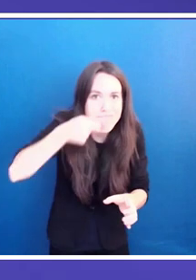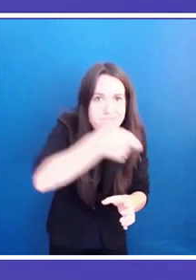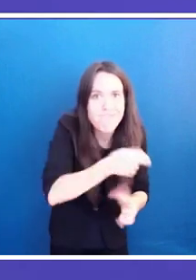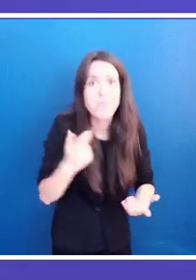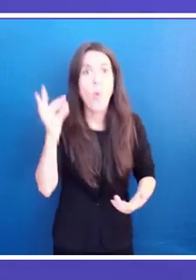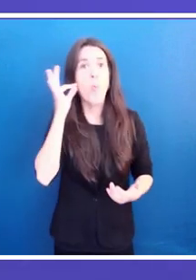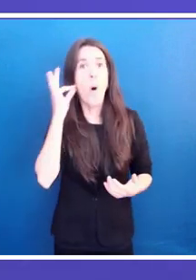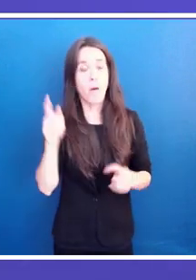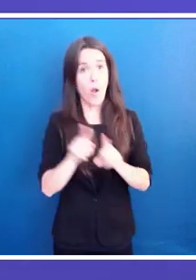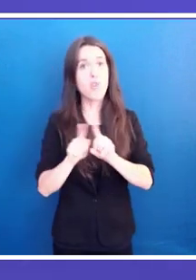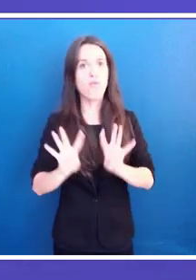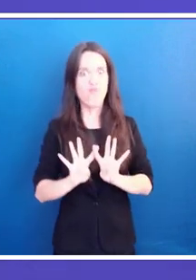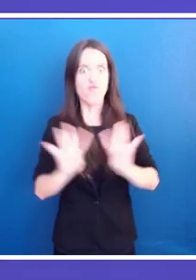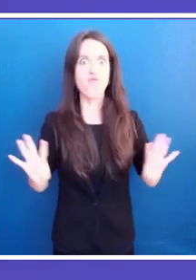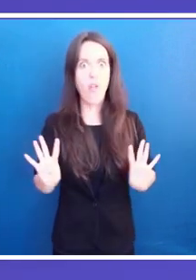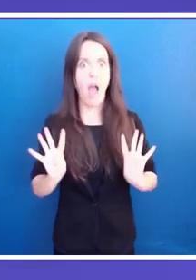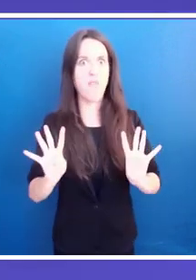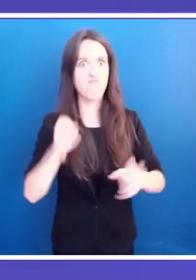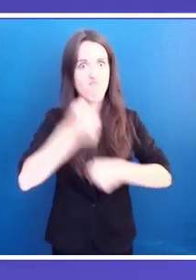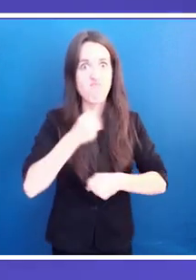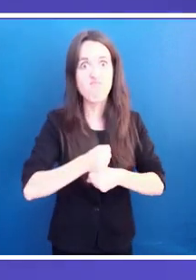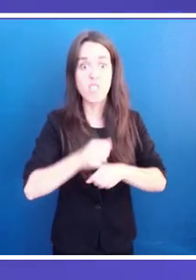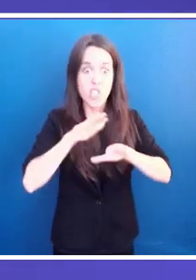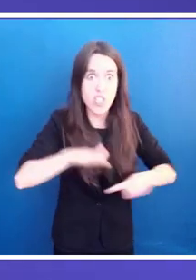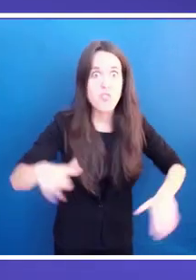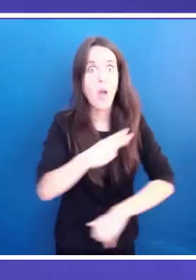line of providing child care and medical care.